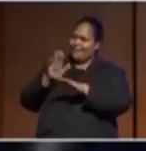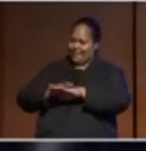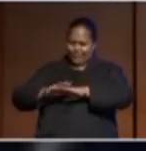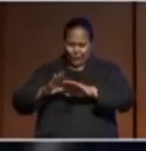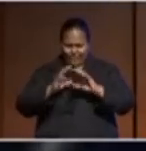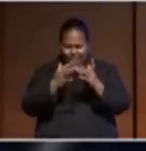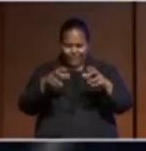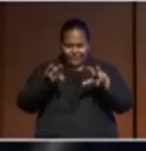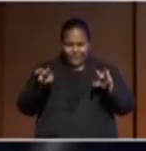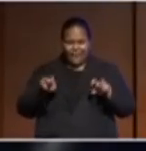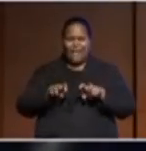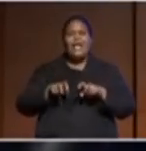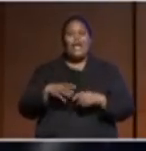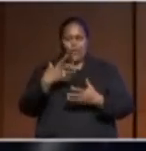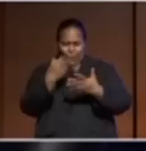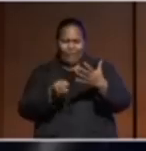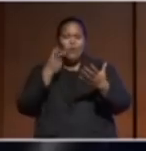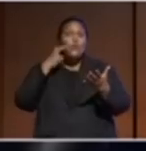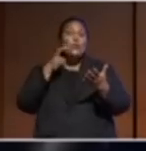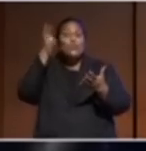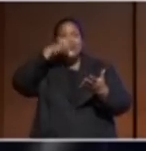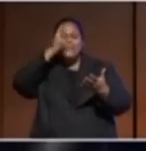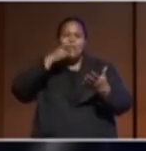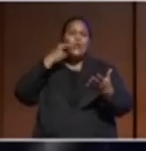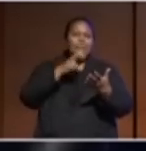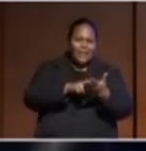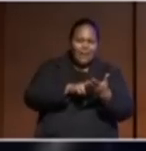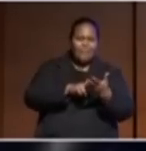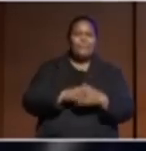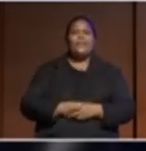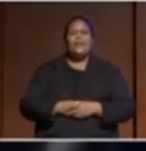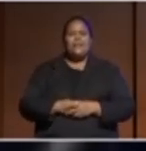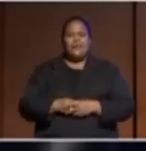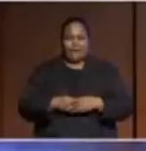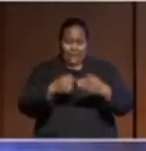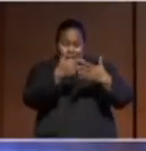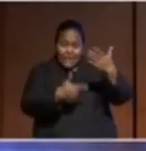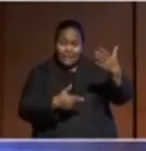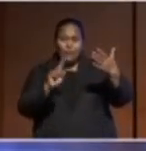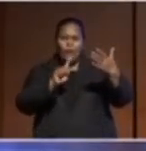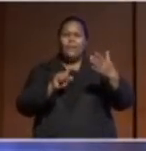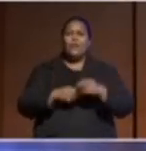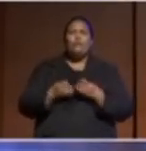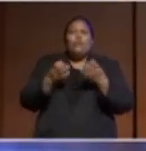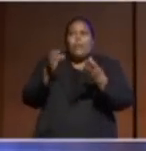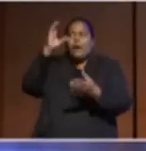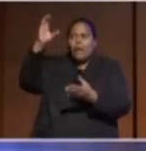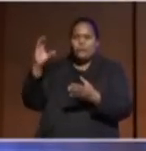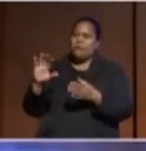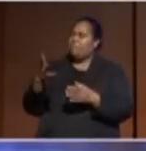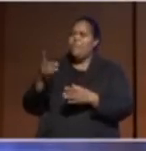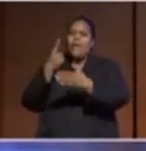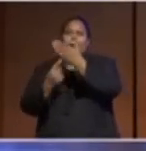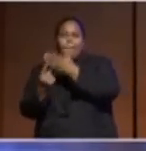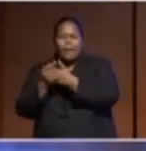Register. It's basically everything that you should prepare a nation for just in case it may happen over a